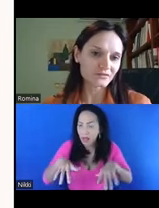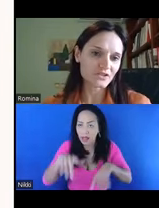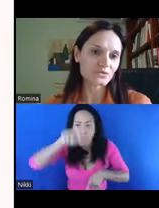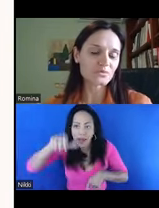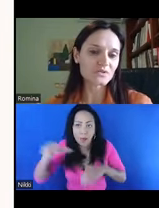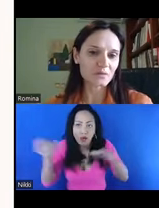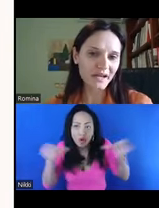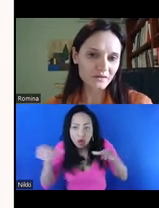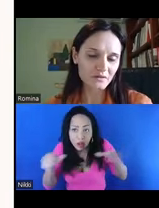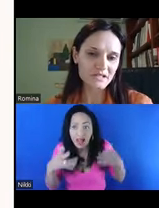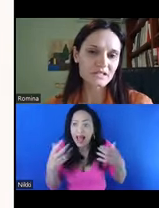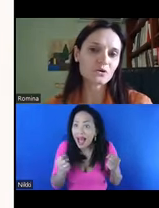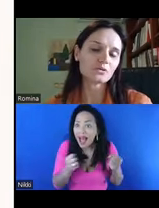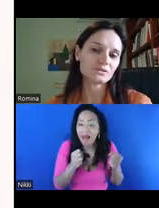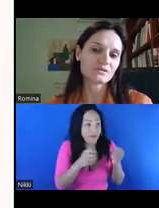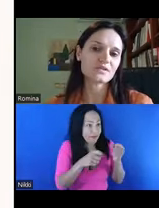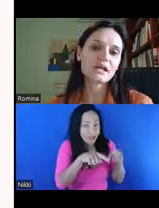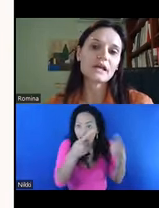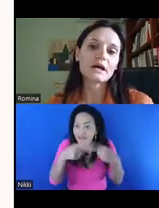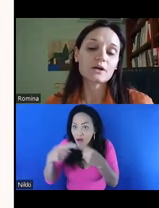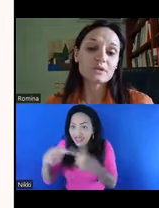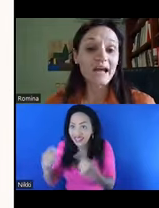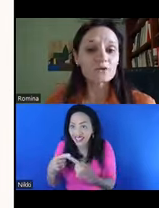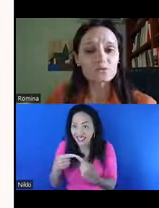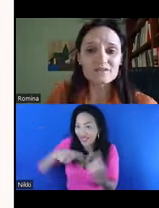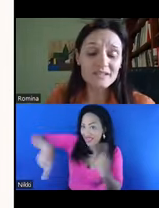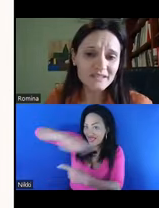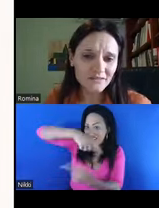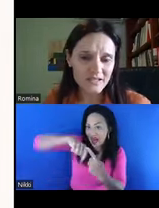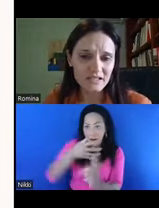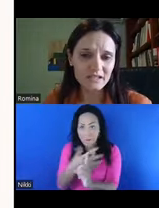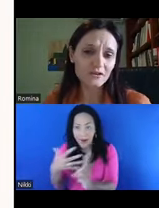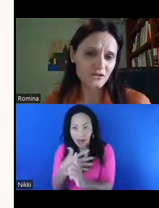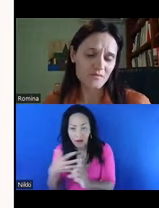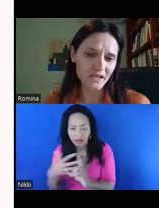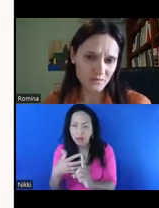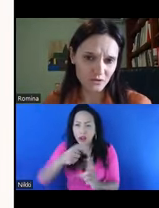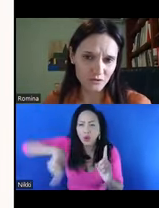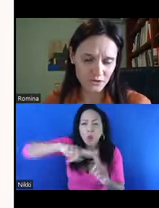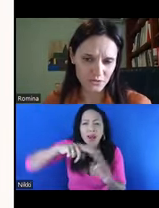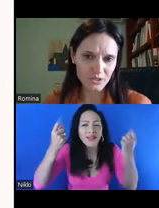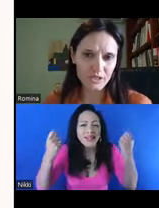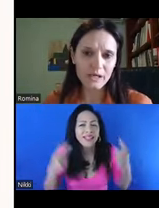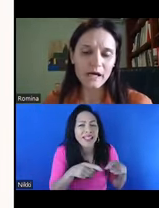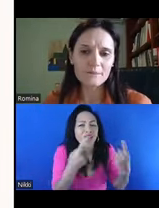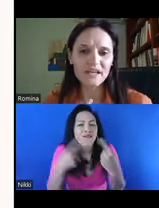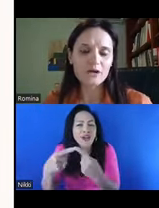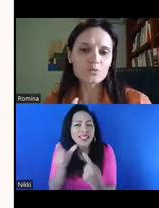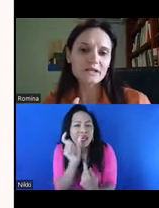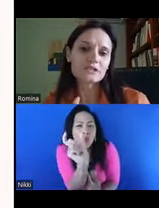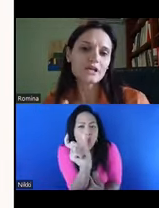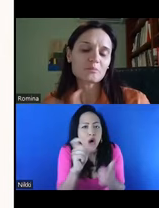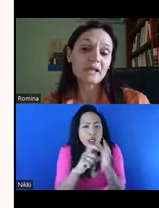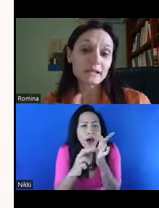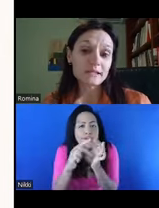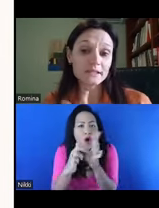of diverse groups and backgrounds and stakeholders? Really, how do we understand diversity, another term that has been overused? And how